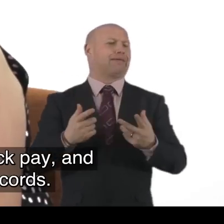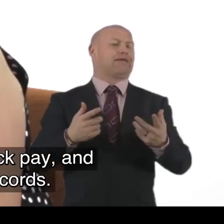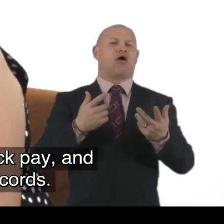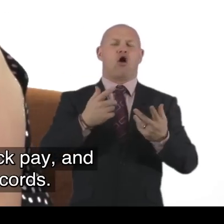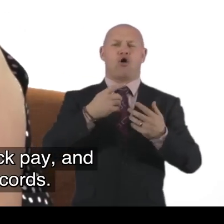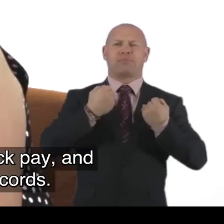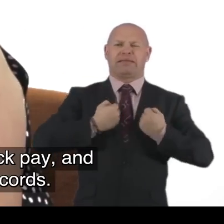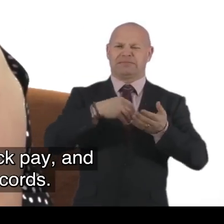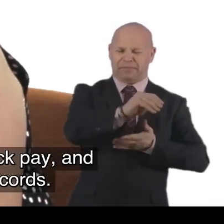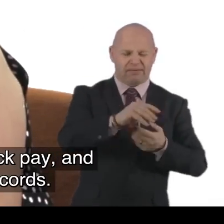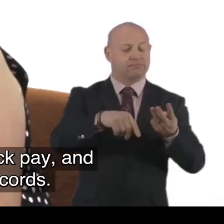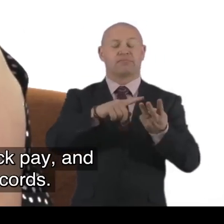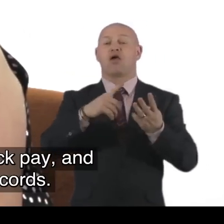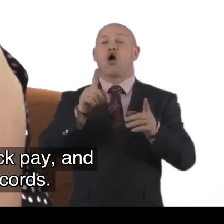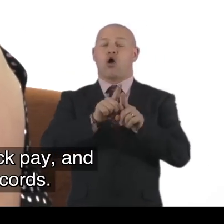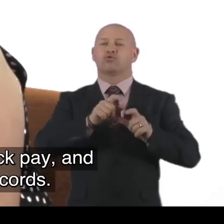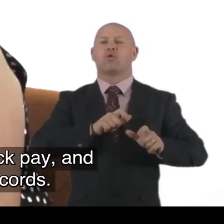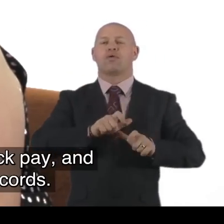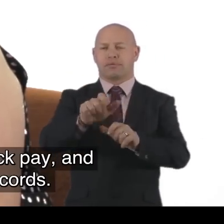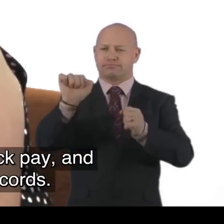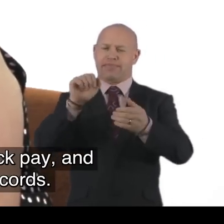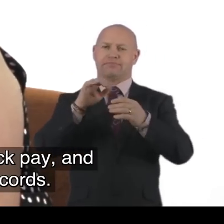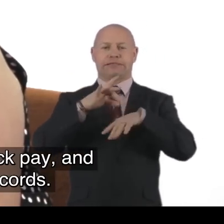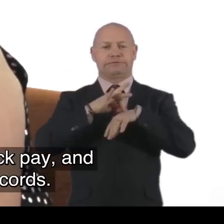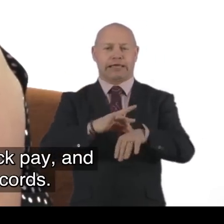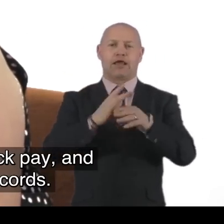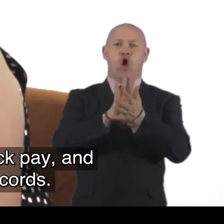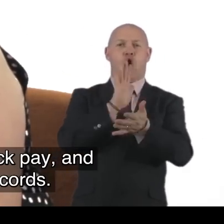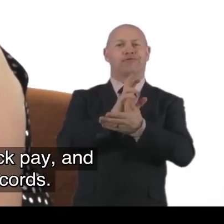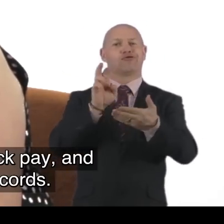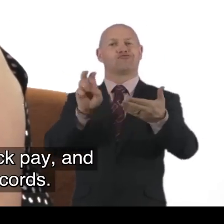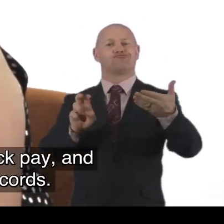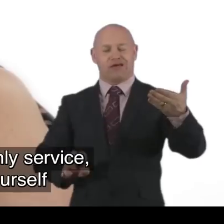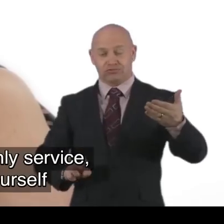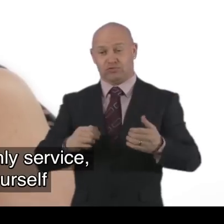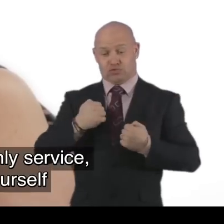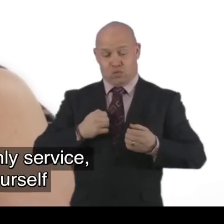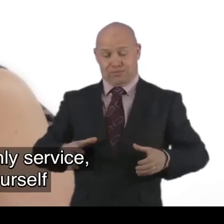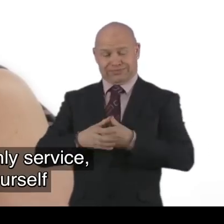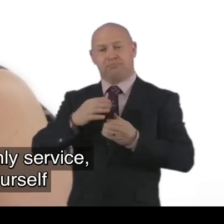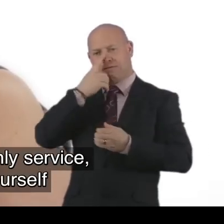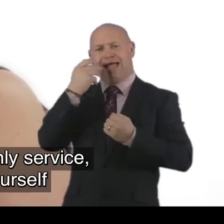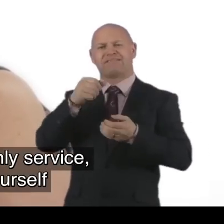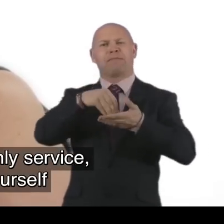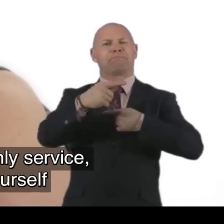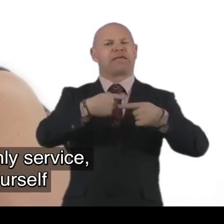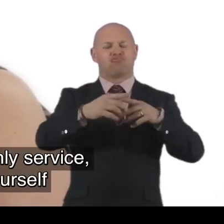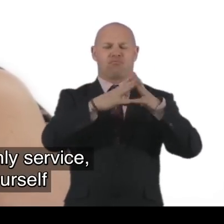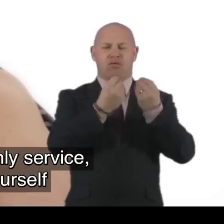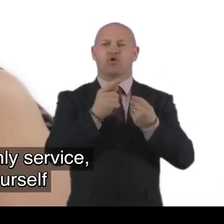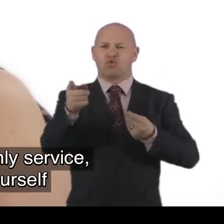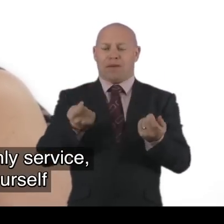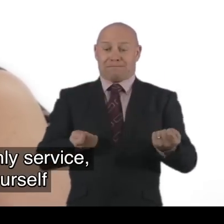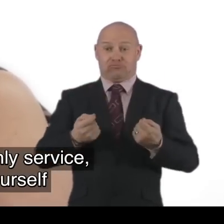SSP you have heard that for statutory sick pay. And also maintaining sickness and holiday records. Our team can provide a payroll processing only